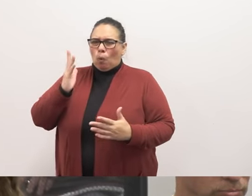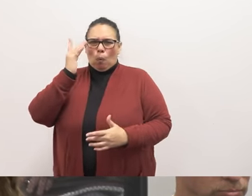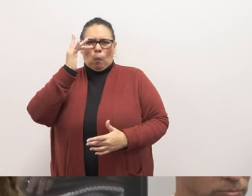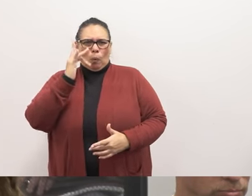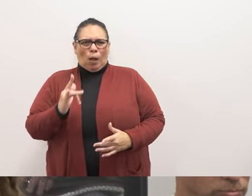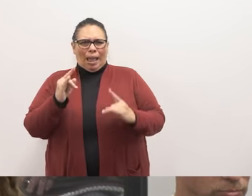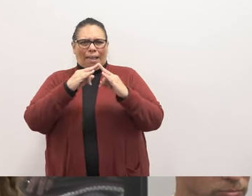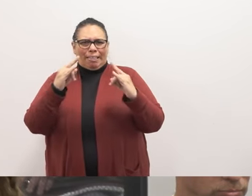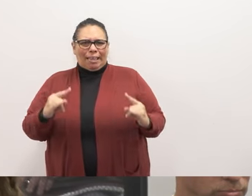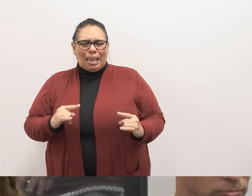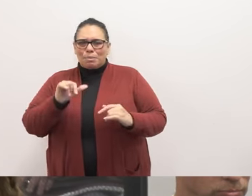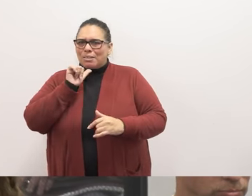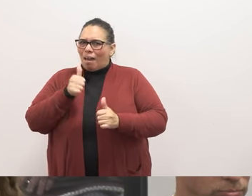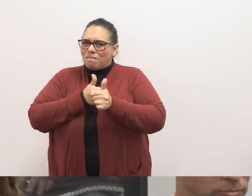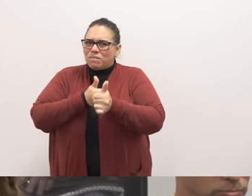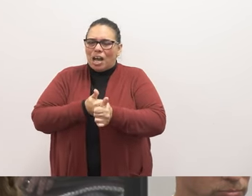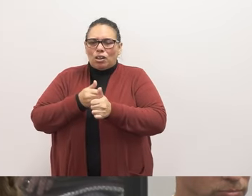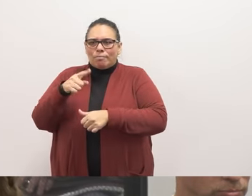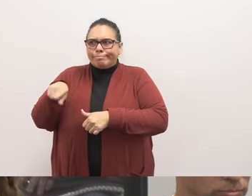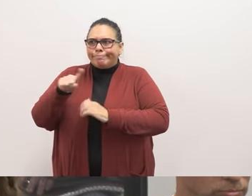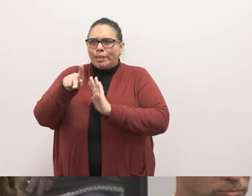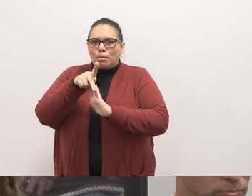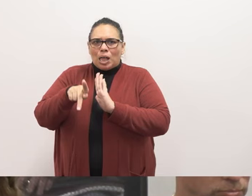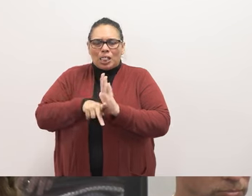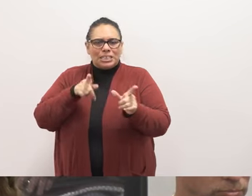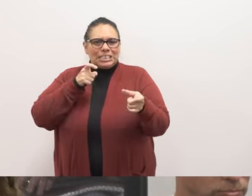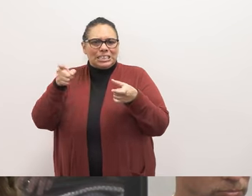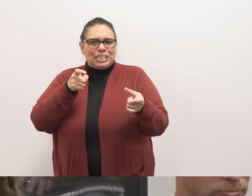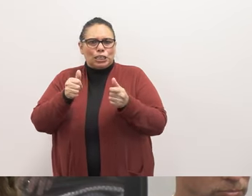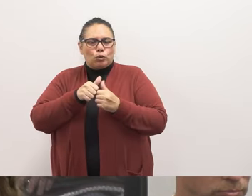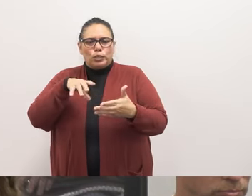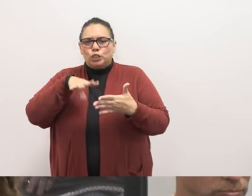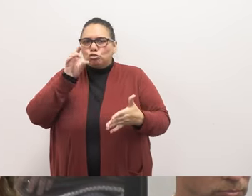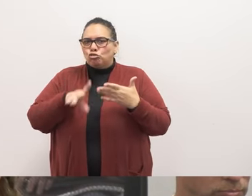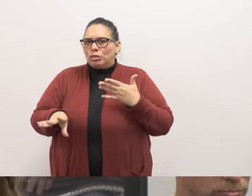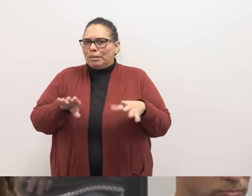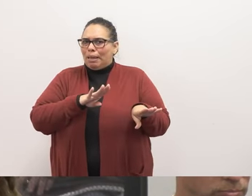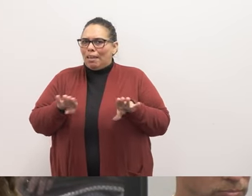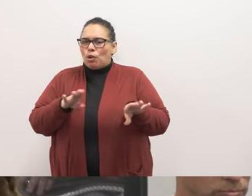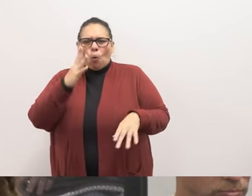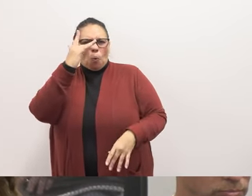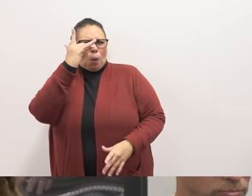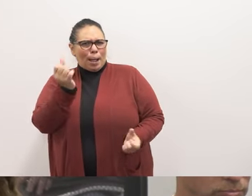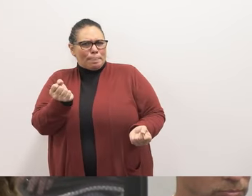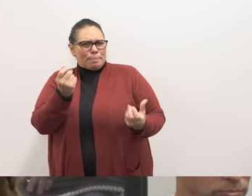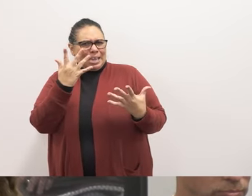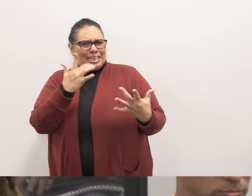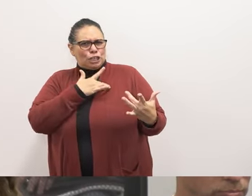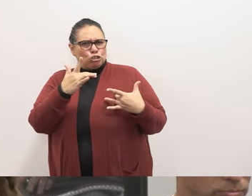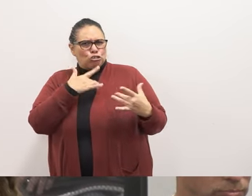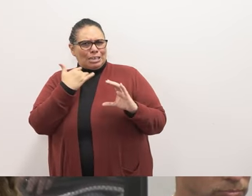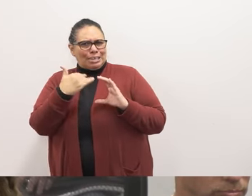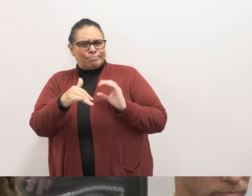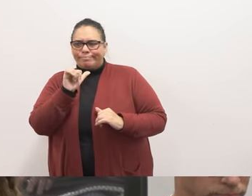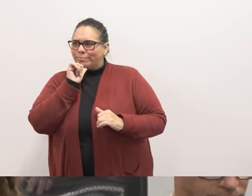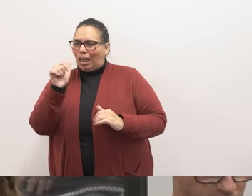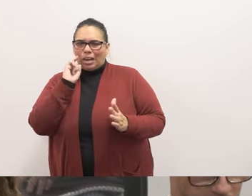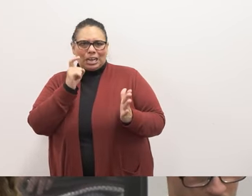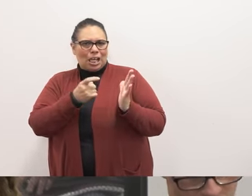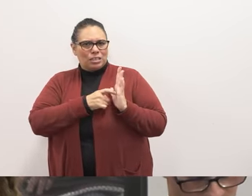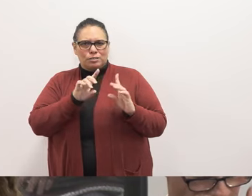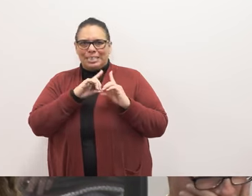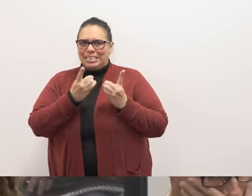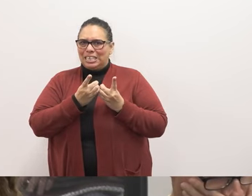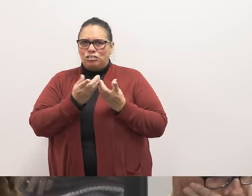Oaks not follow their own handbook policies on dealing with student behavior? Why were our many concerned emails barely acknowledged by the district?